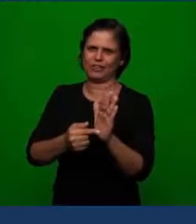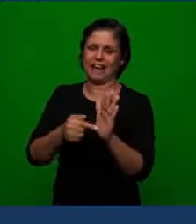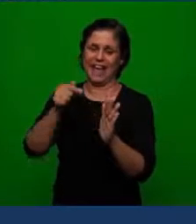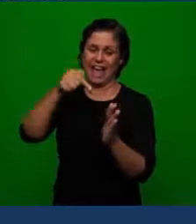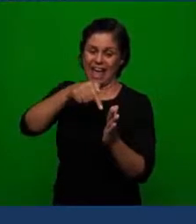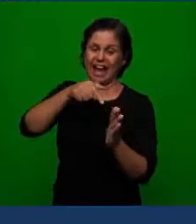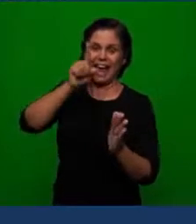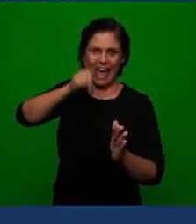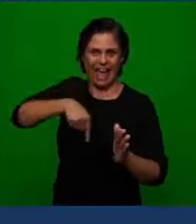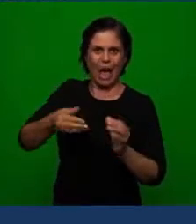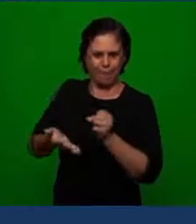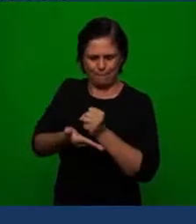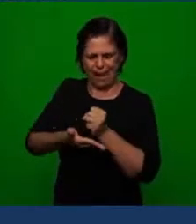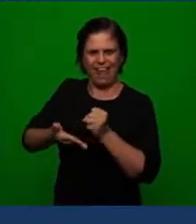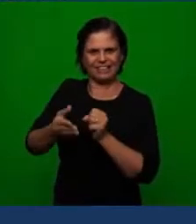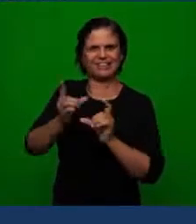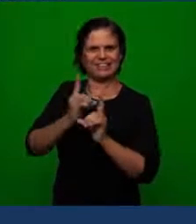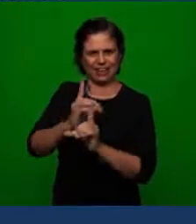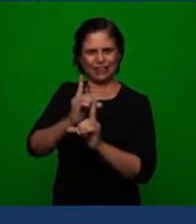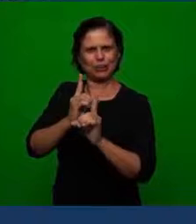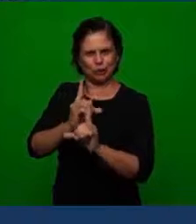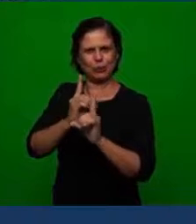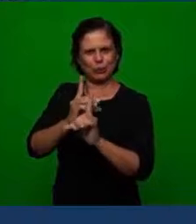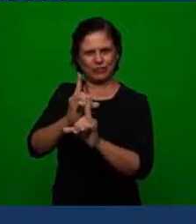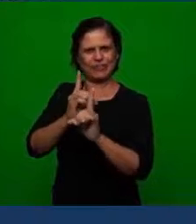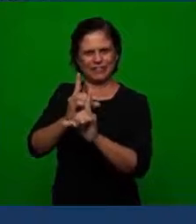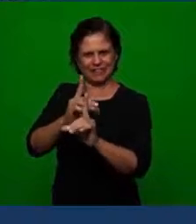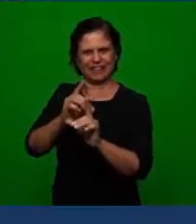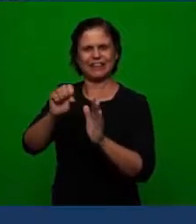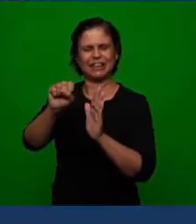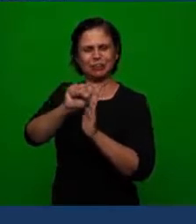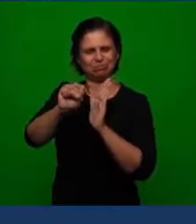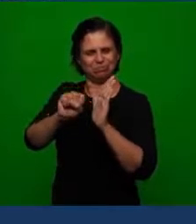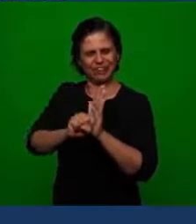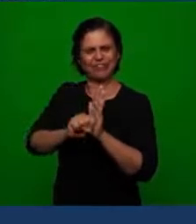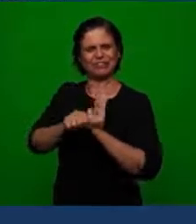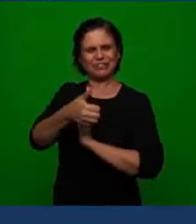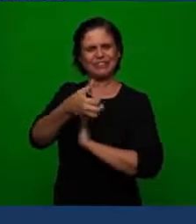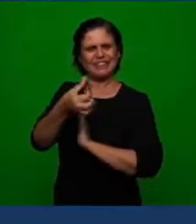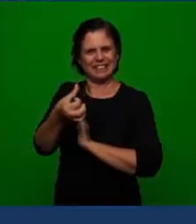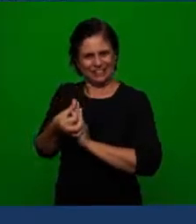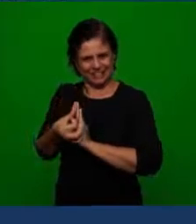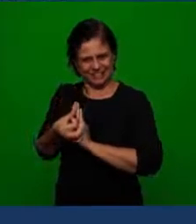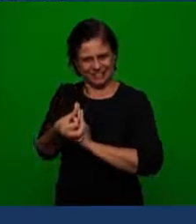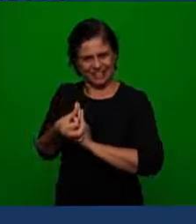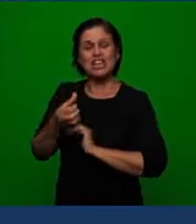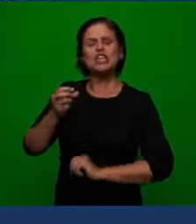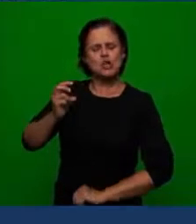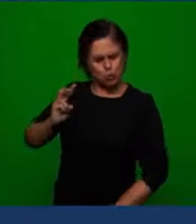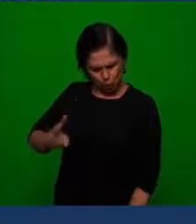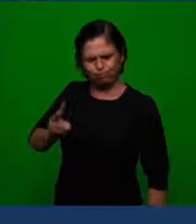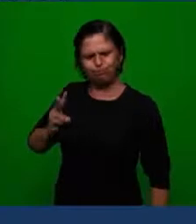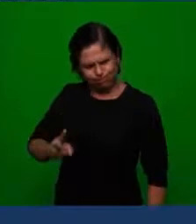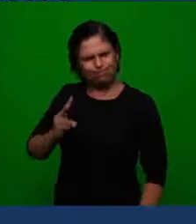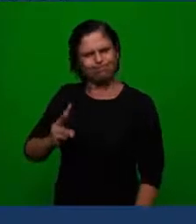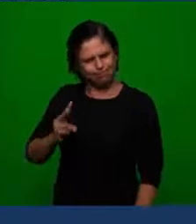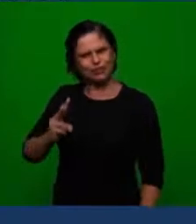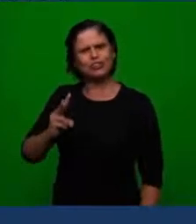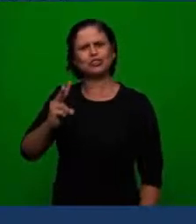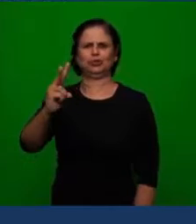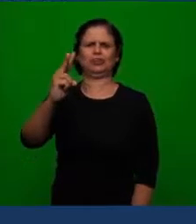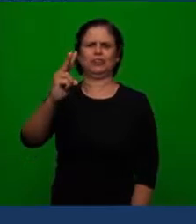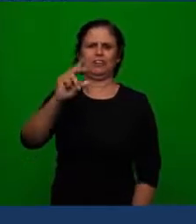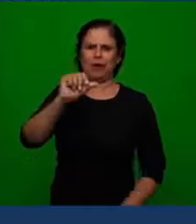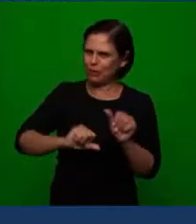to the doctrine of the reformation on the 16th century and will continue